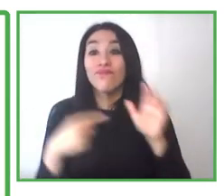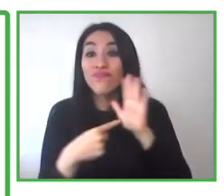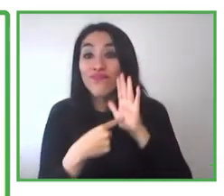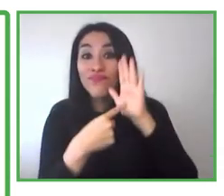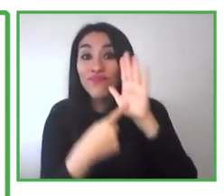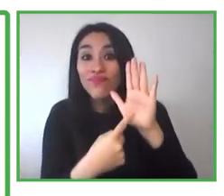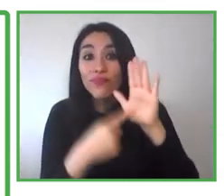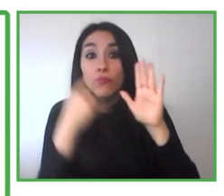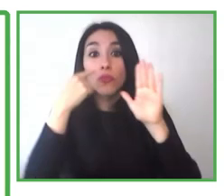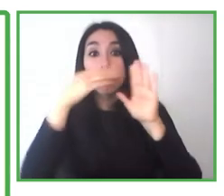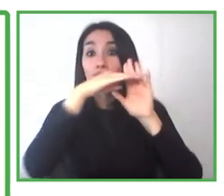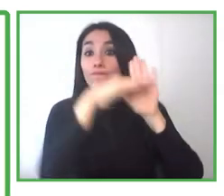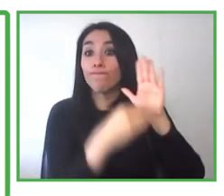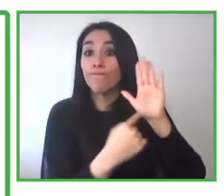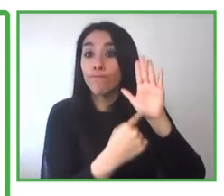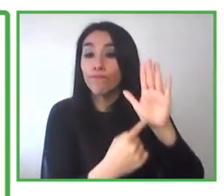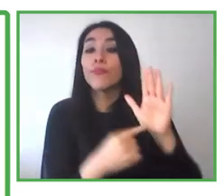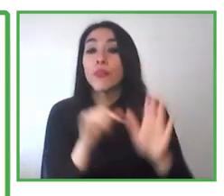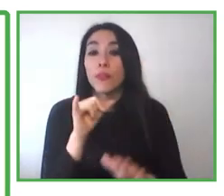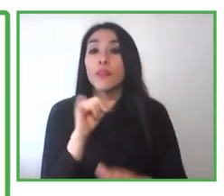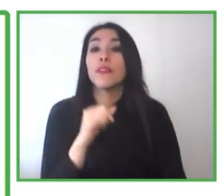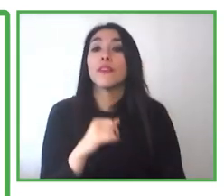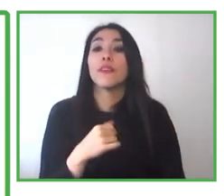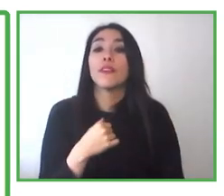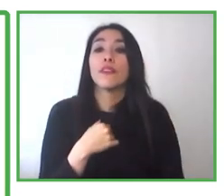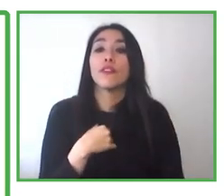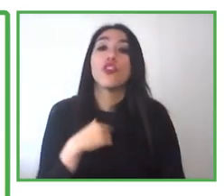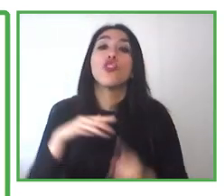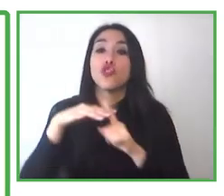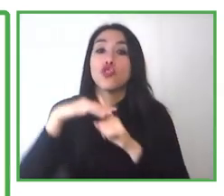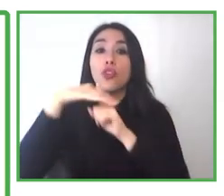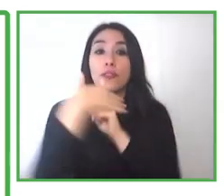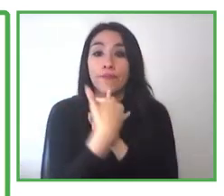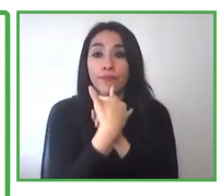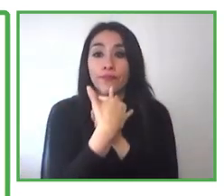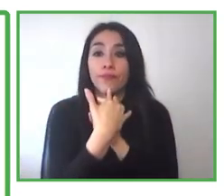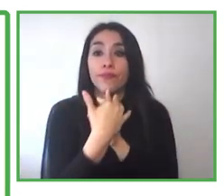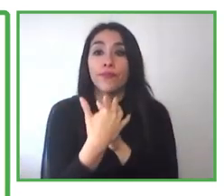society as a whole. As I said previously,